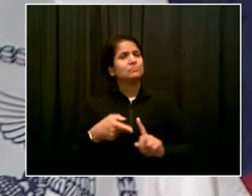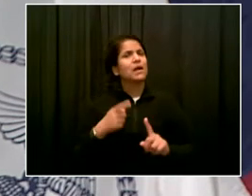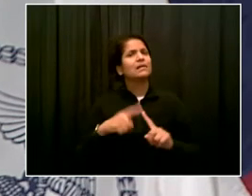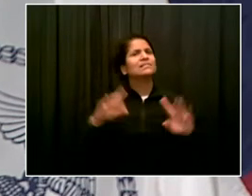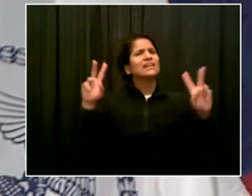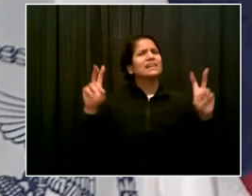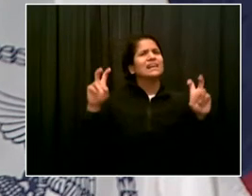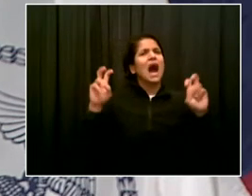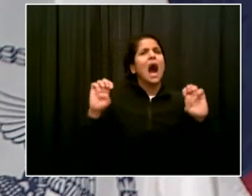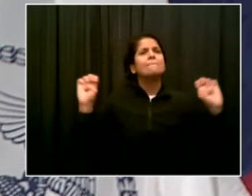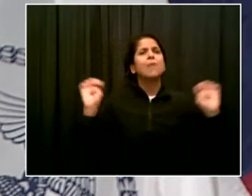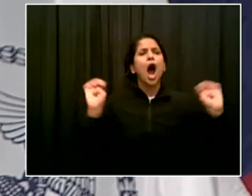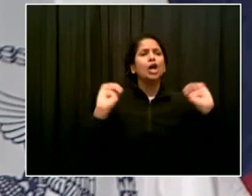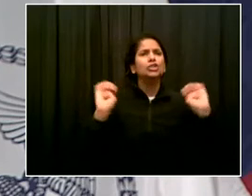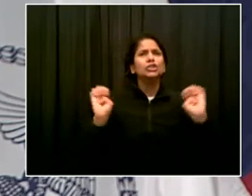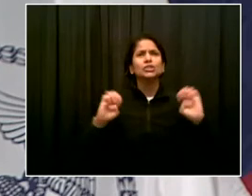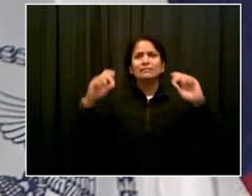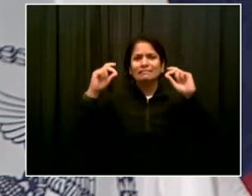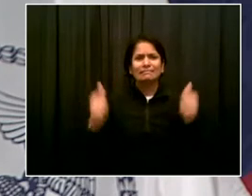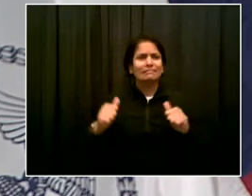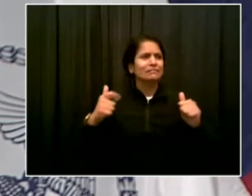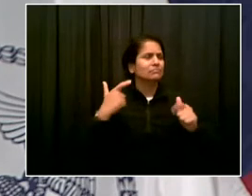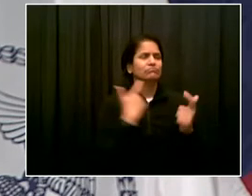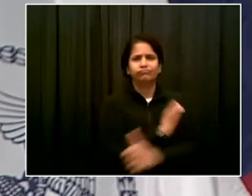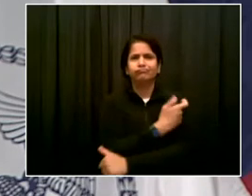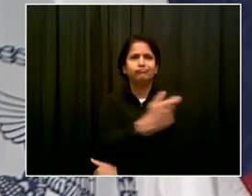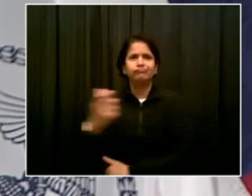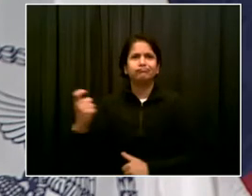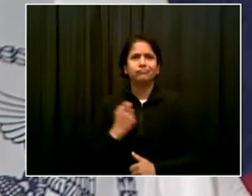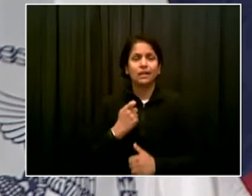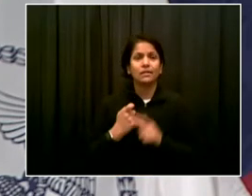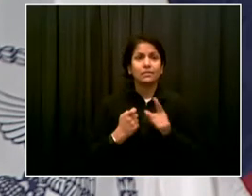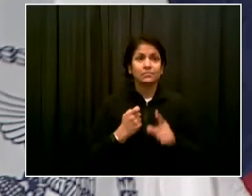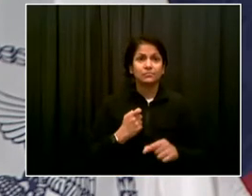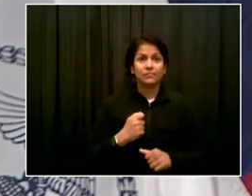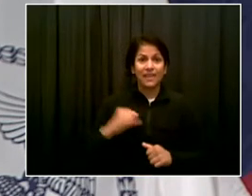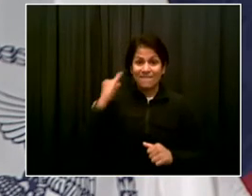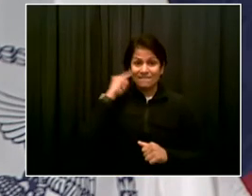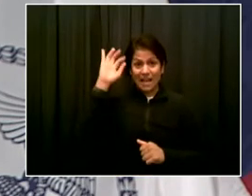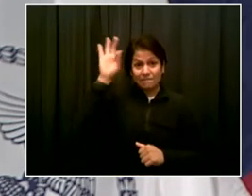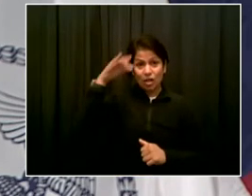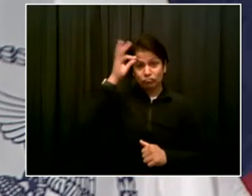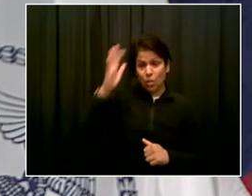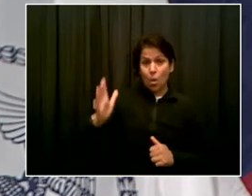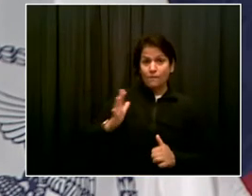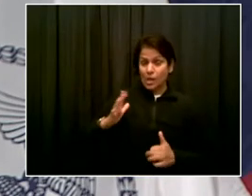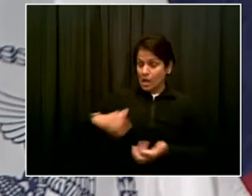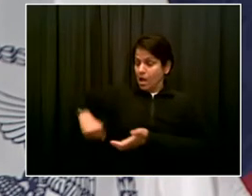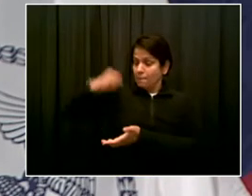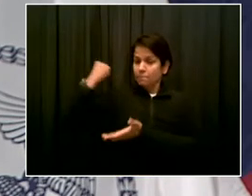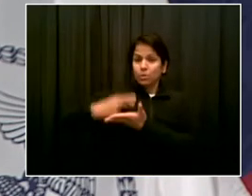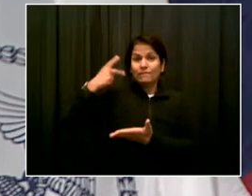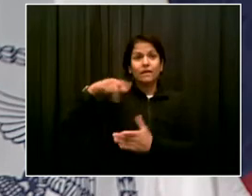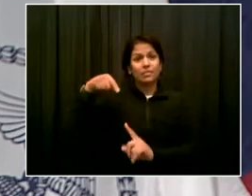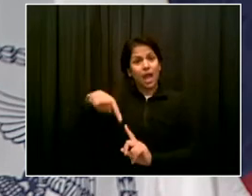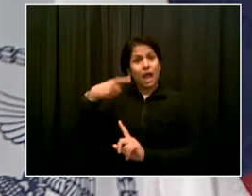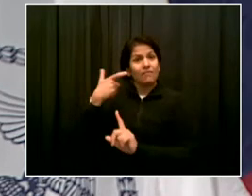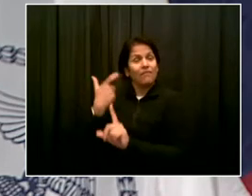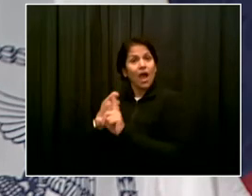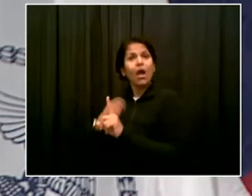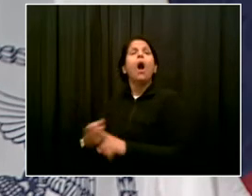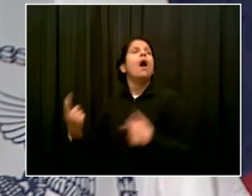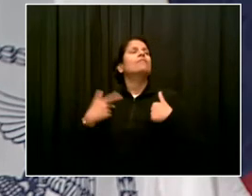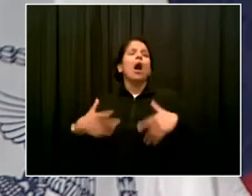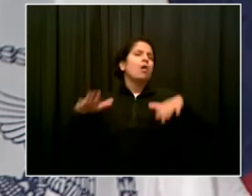are you expecting an increase in people who are going to come out and get vaccinated? Is that part of the strategy with getting 5 million New